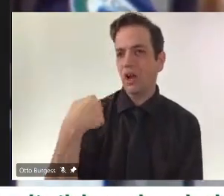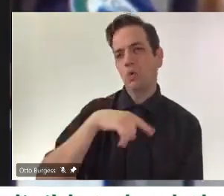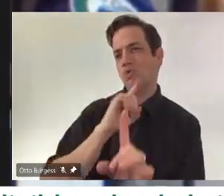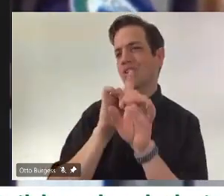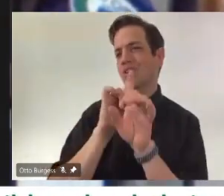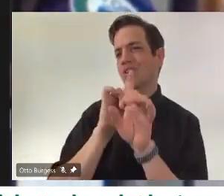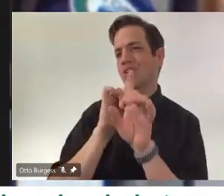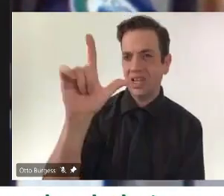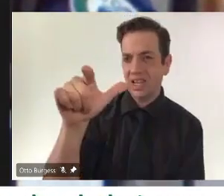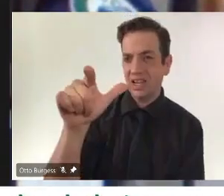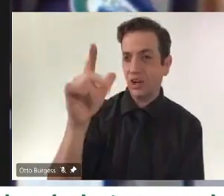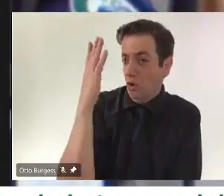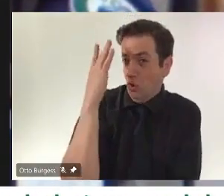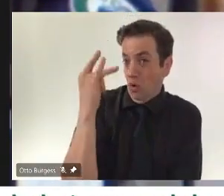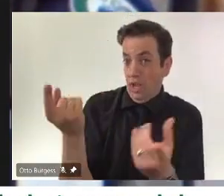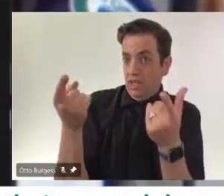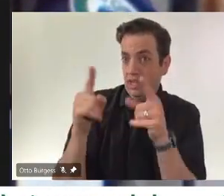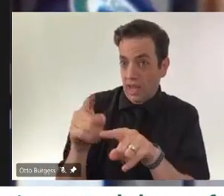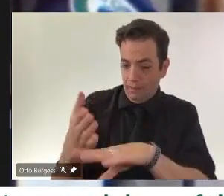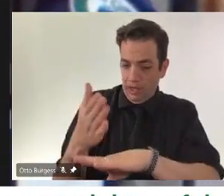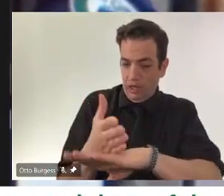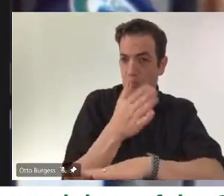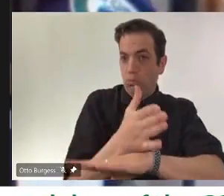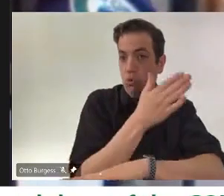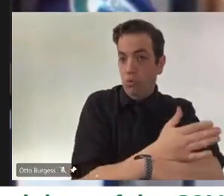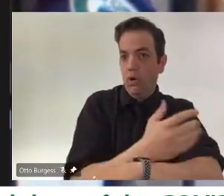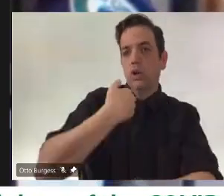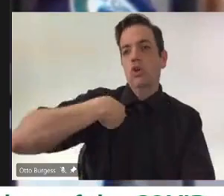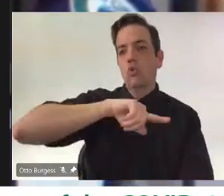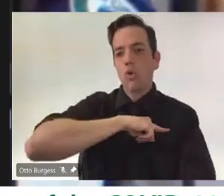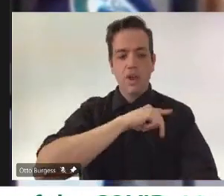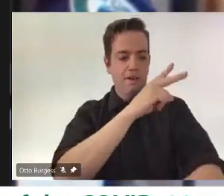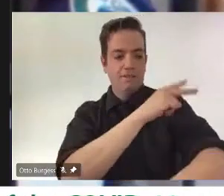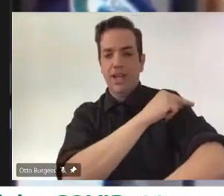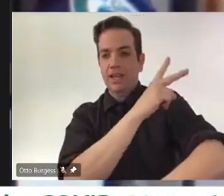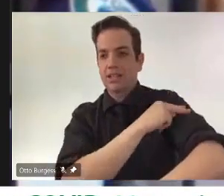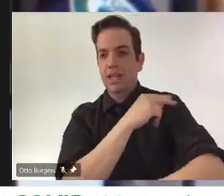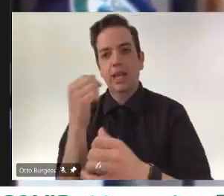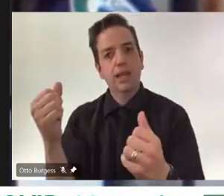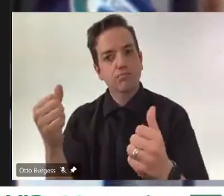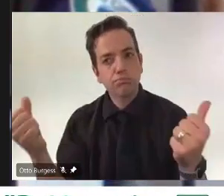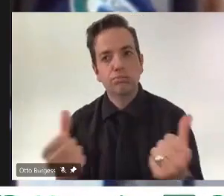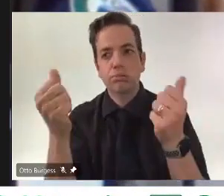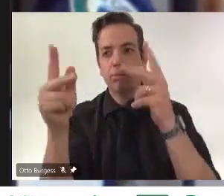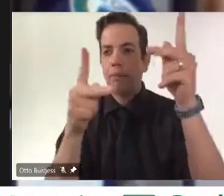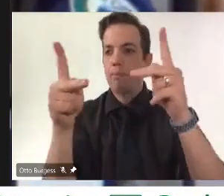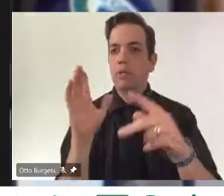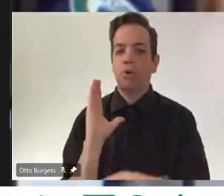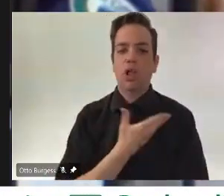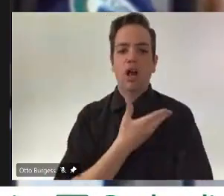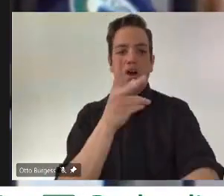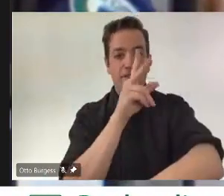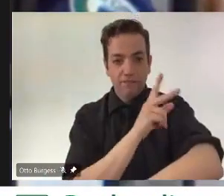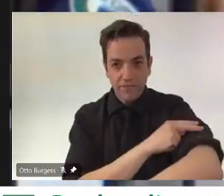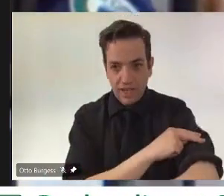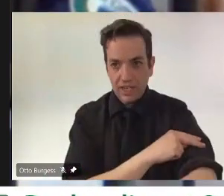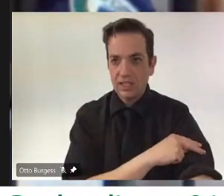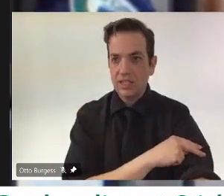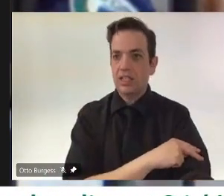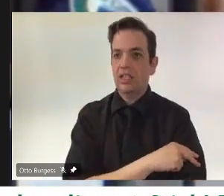many people and because our vaccines are working. Today, our seven-day average of new cases dropped to